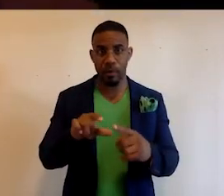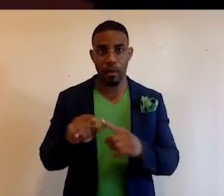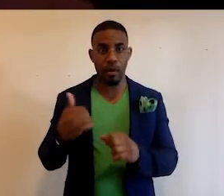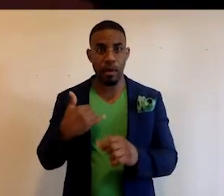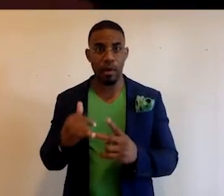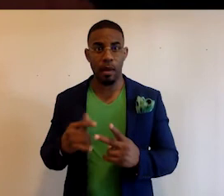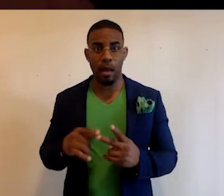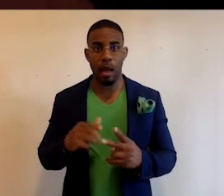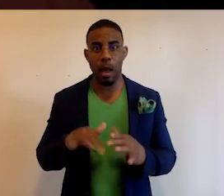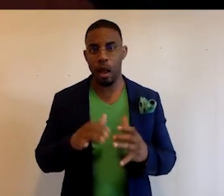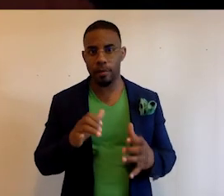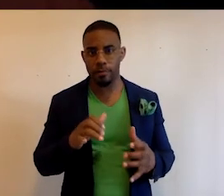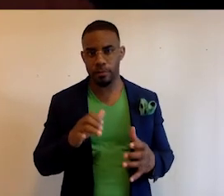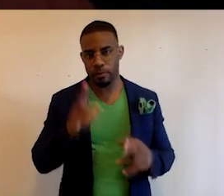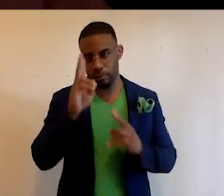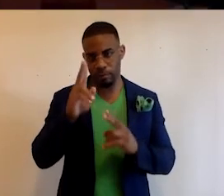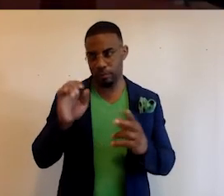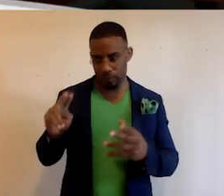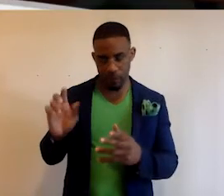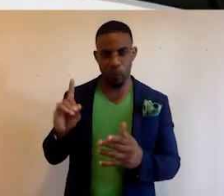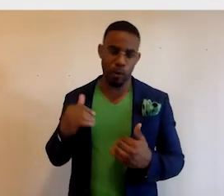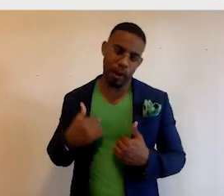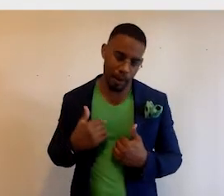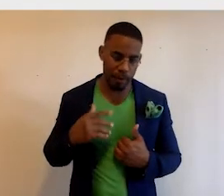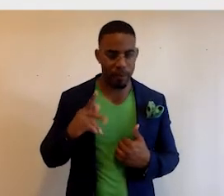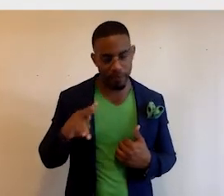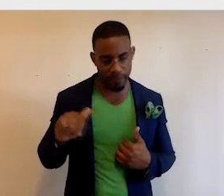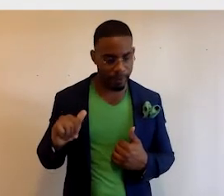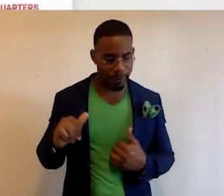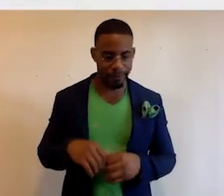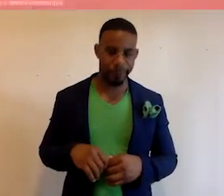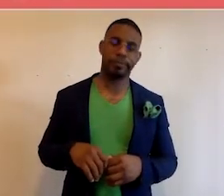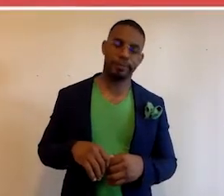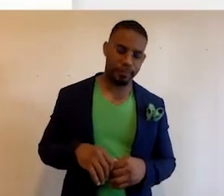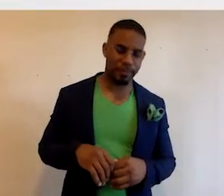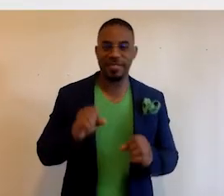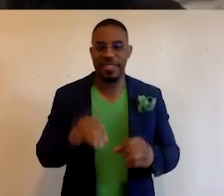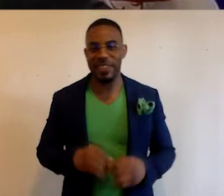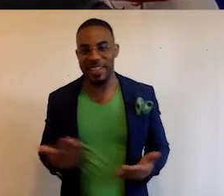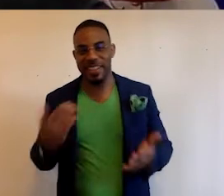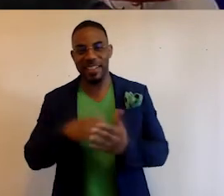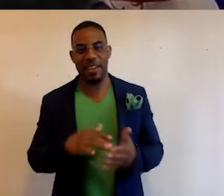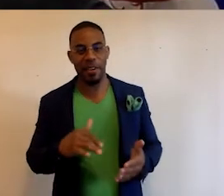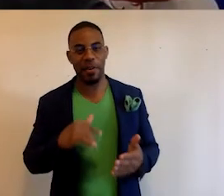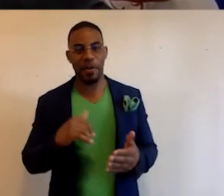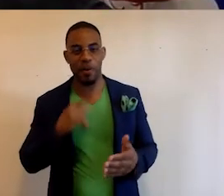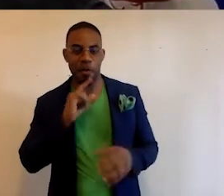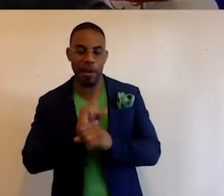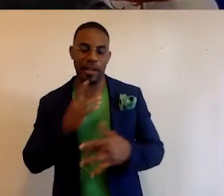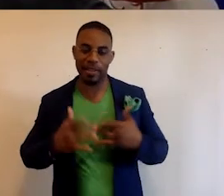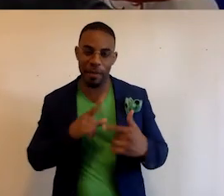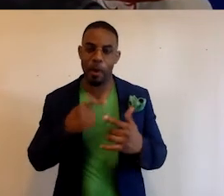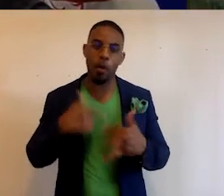an homage to Ken. We do have the capitalists. Again, we're really excited about